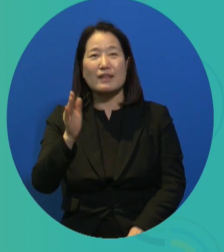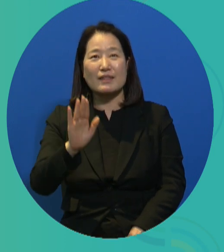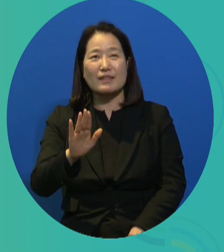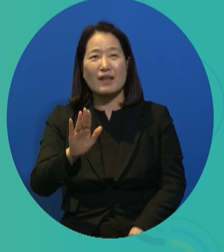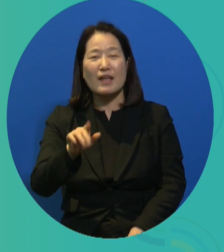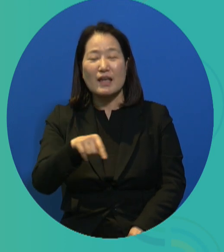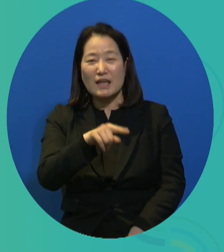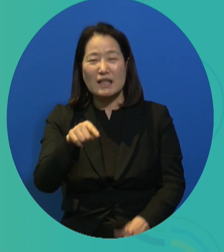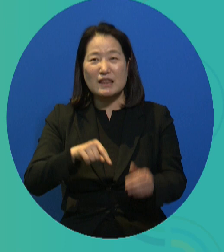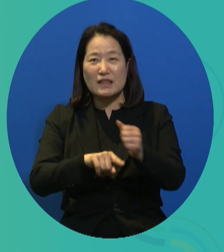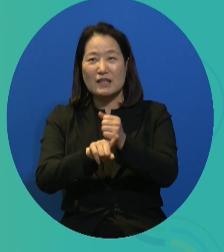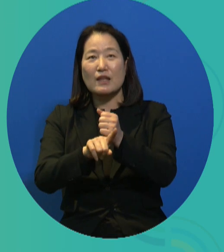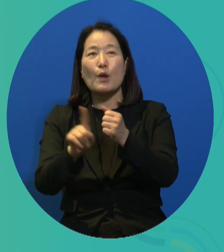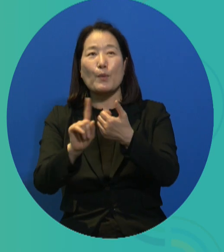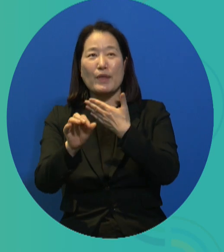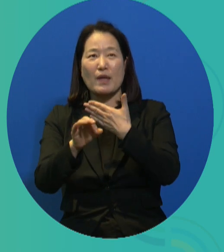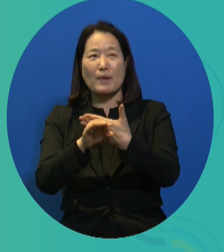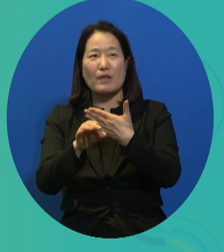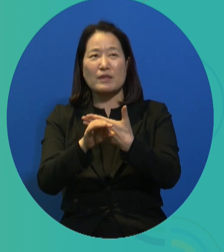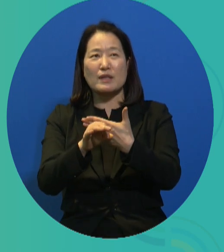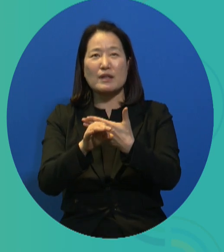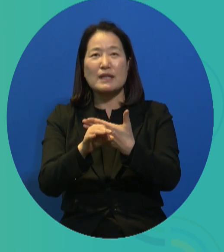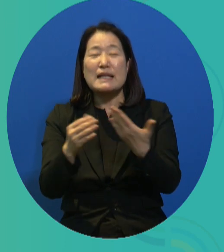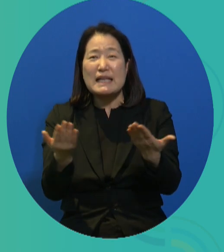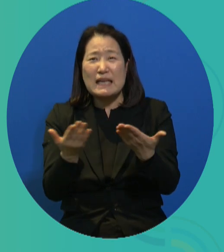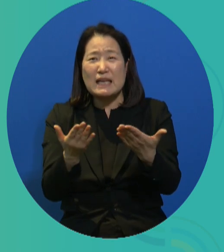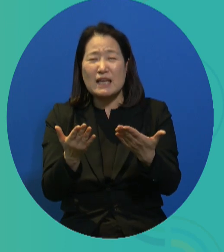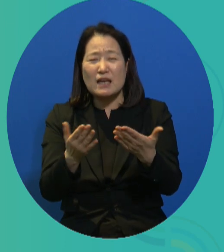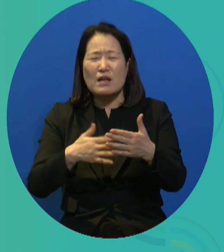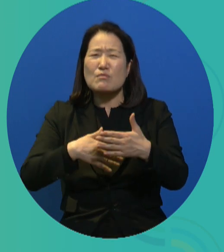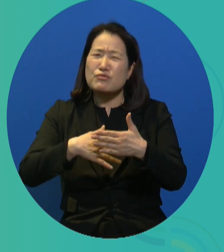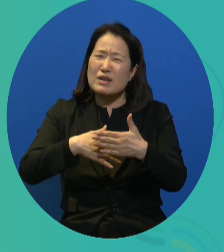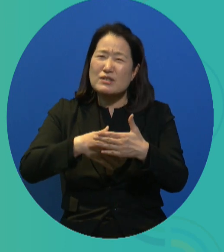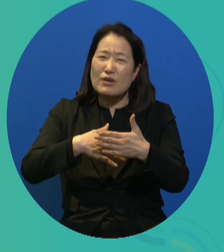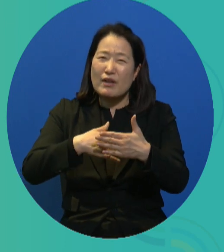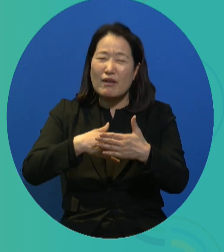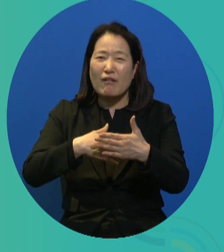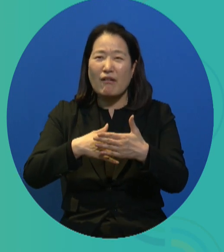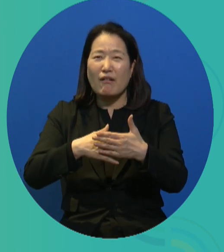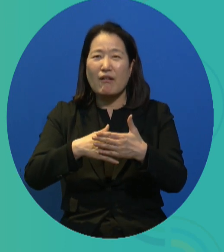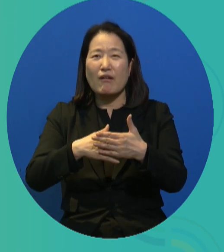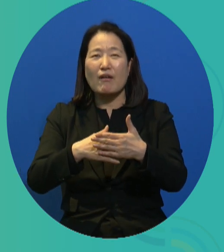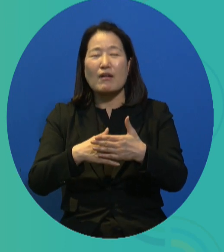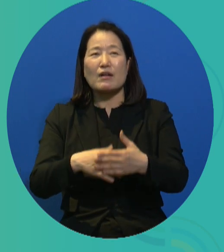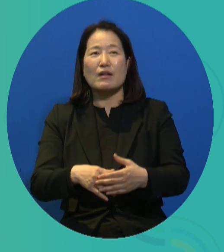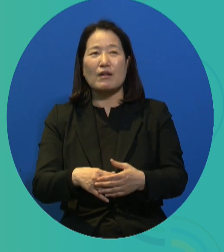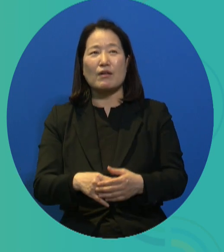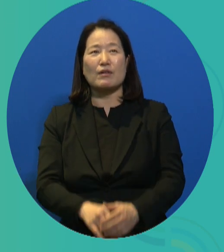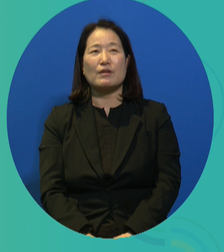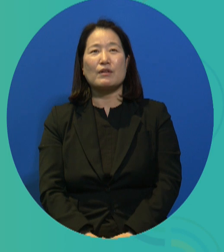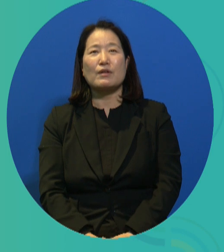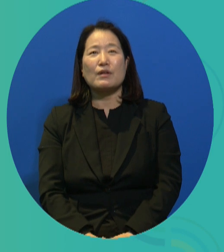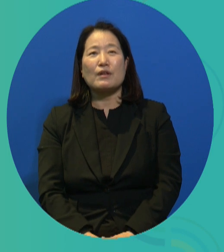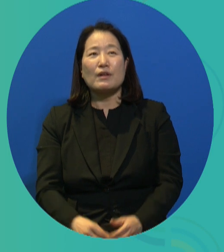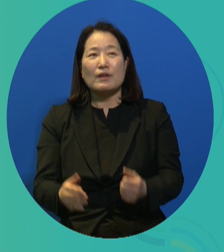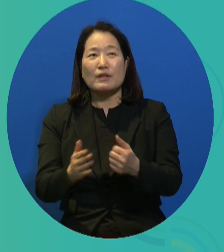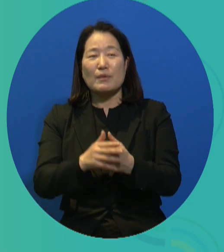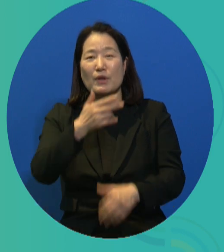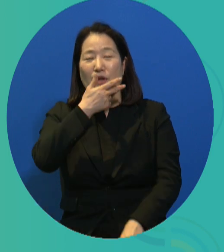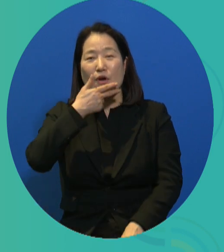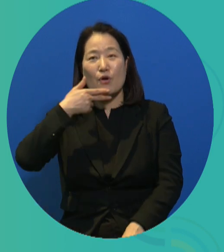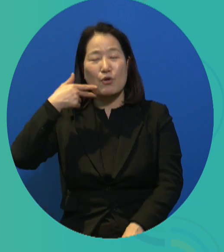Precariate refers to workers in a state of unstable labor because the English word precarious means